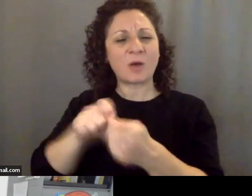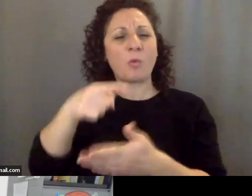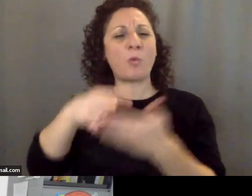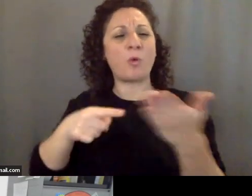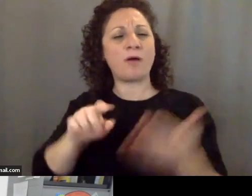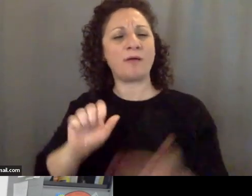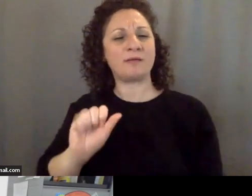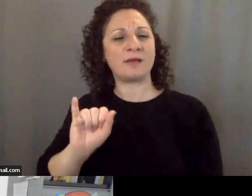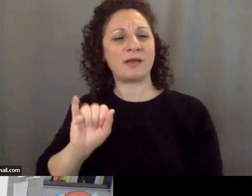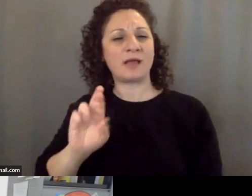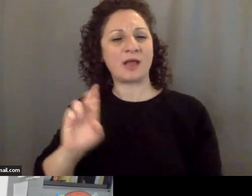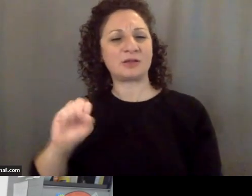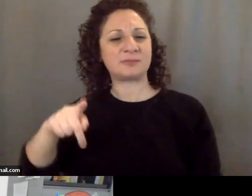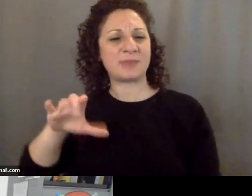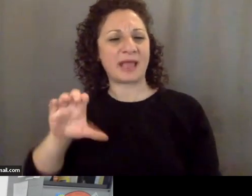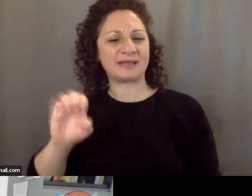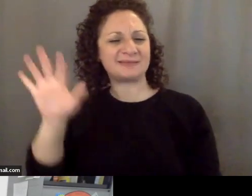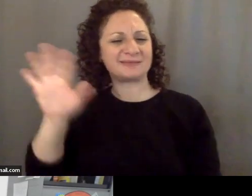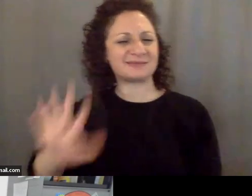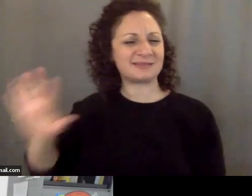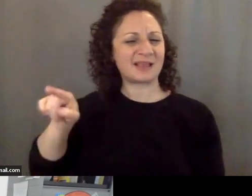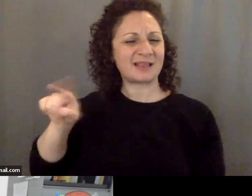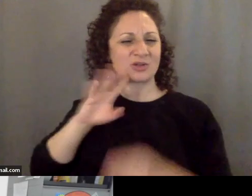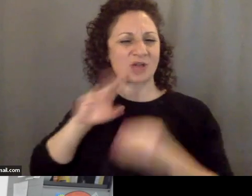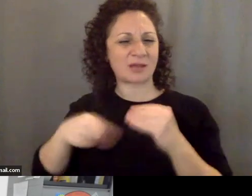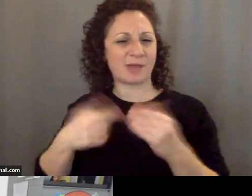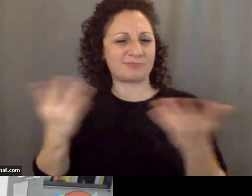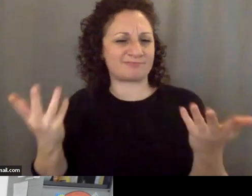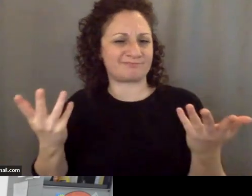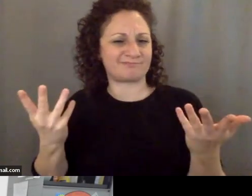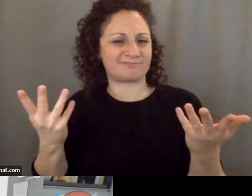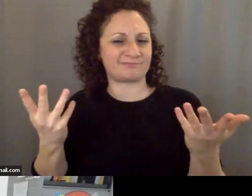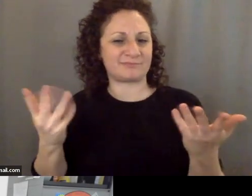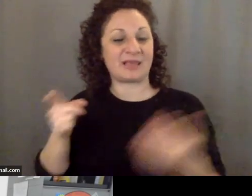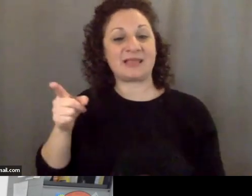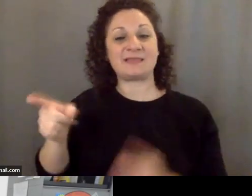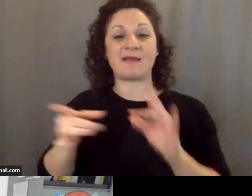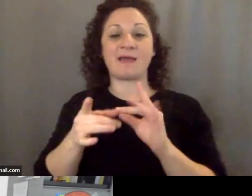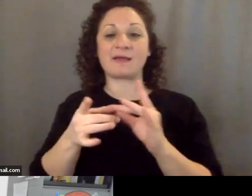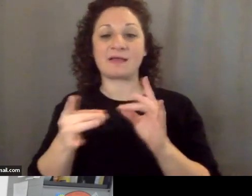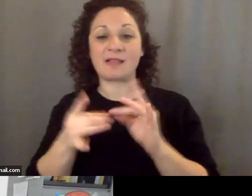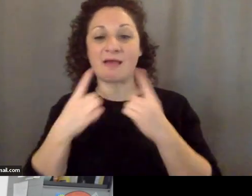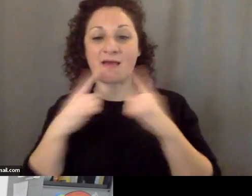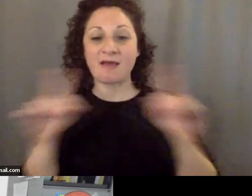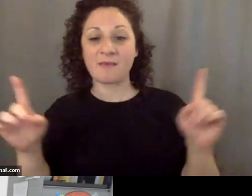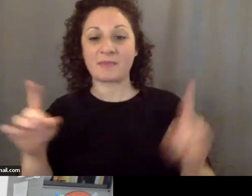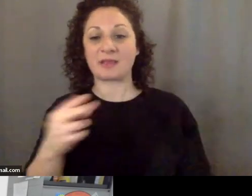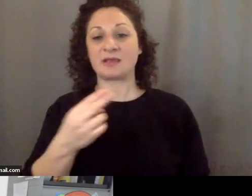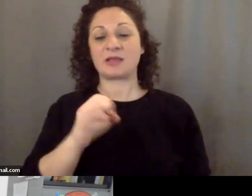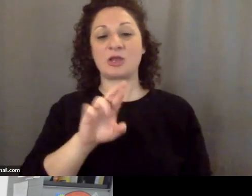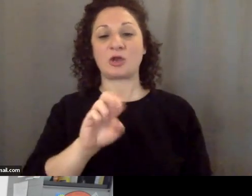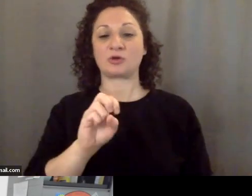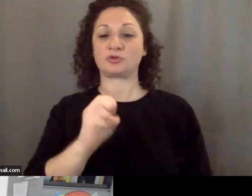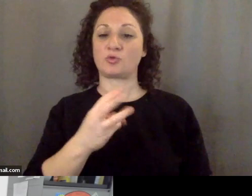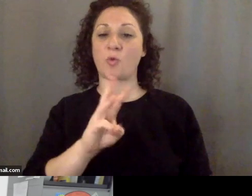about because the Chinese claim huge swaths of territory inside the South China